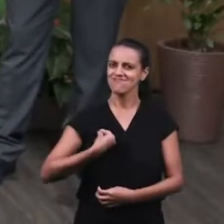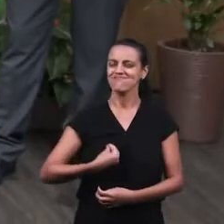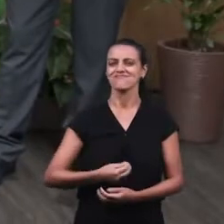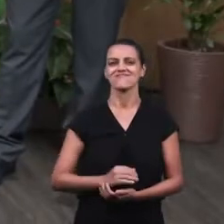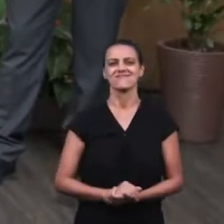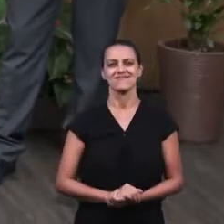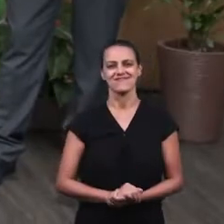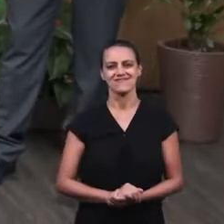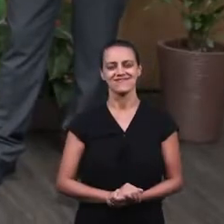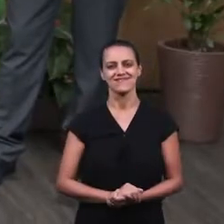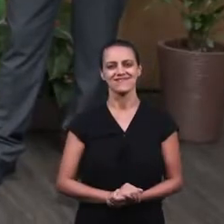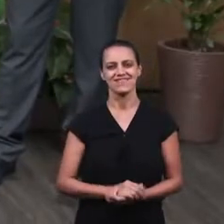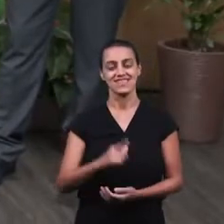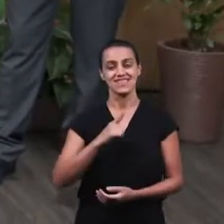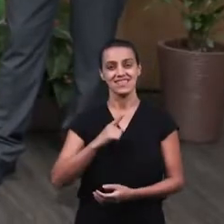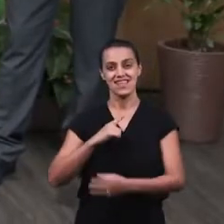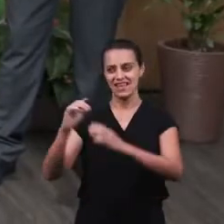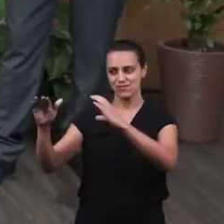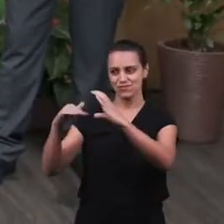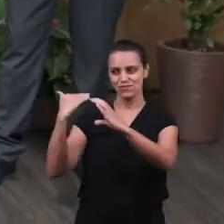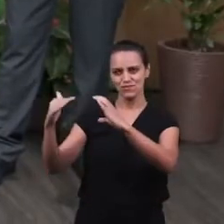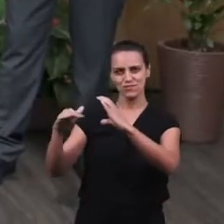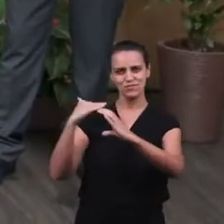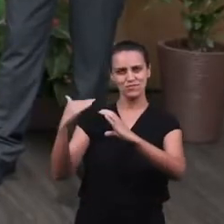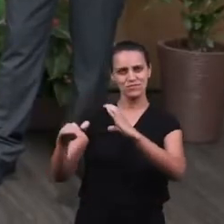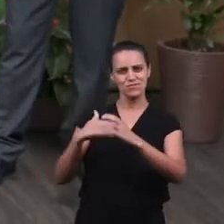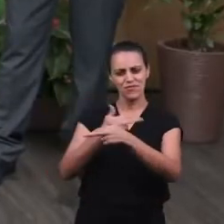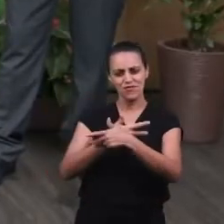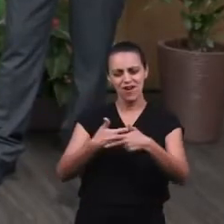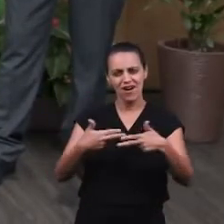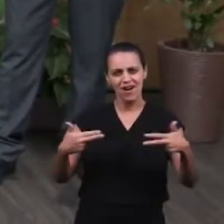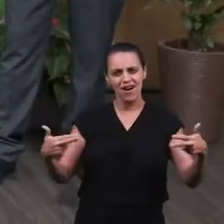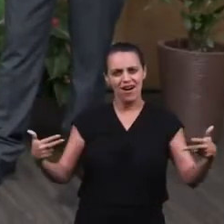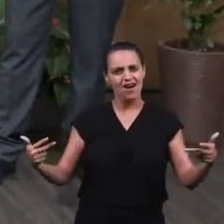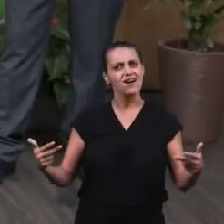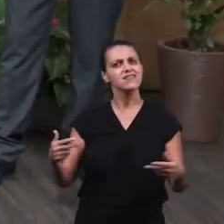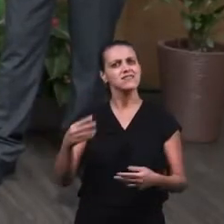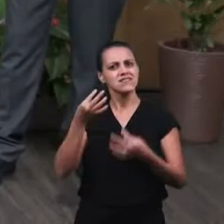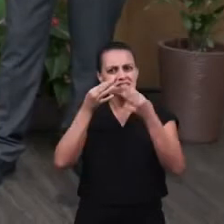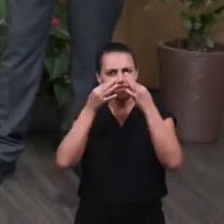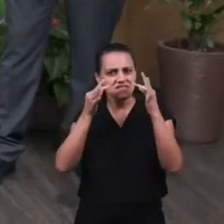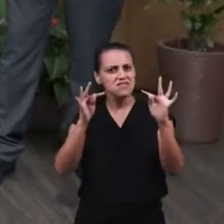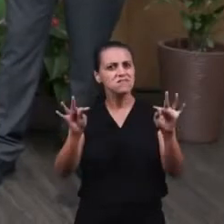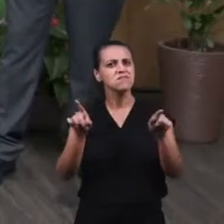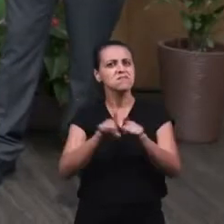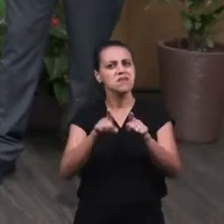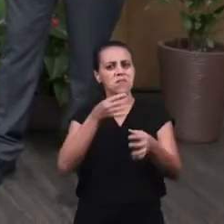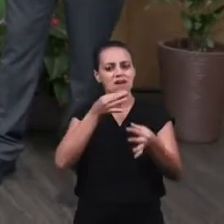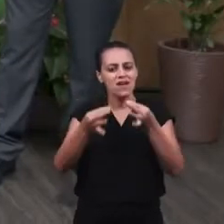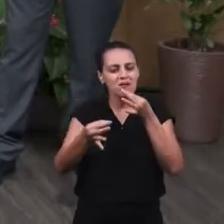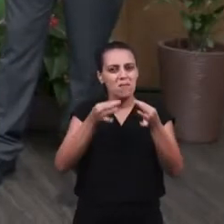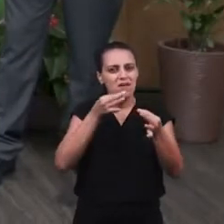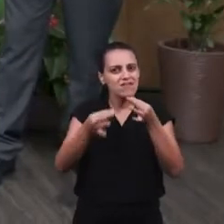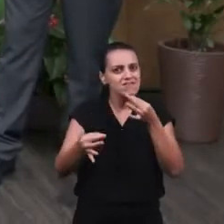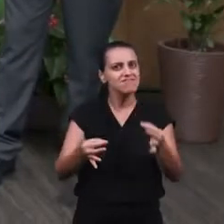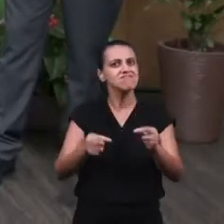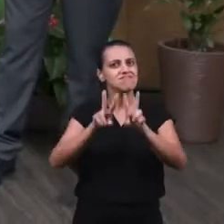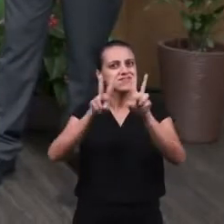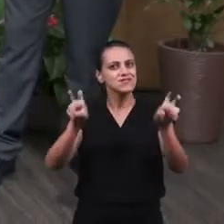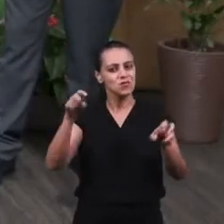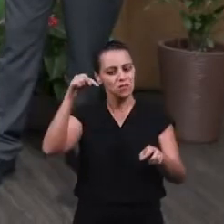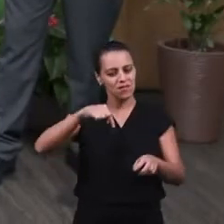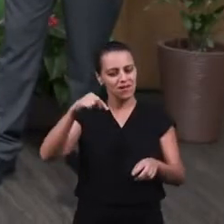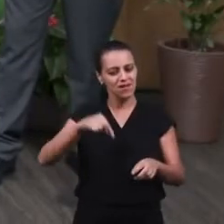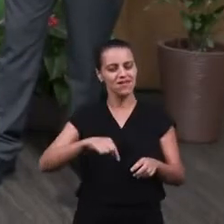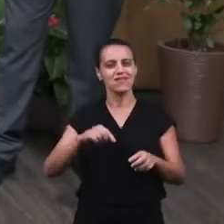very important to us. And we have received many messages with testimonies and comments about the